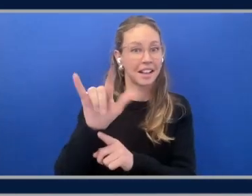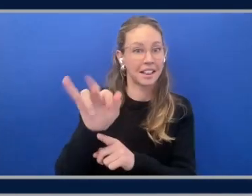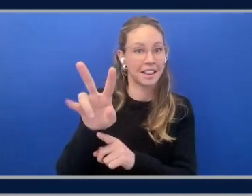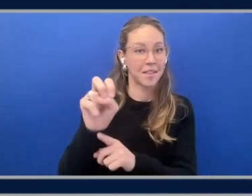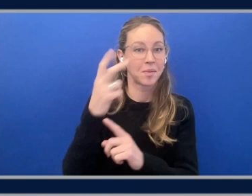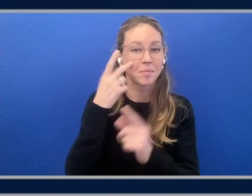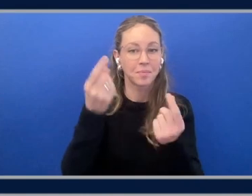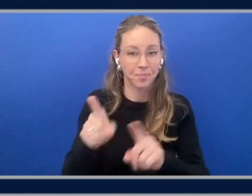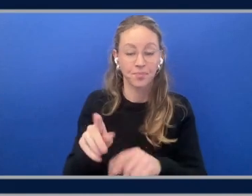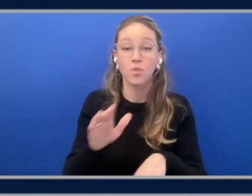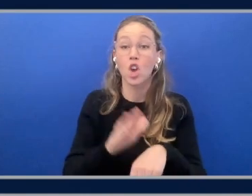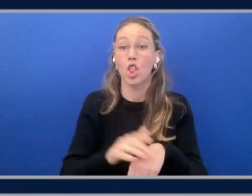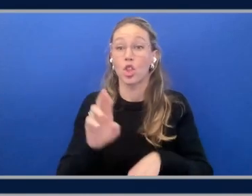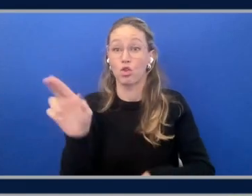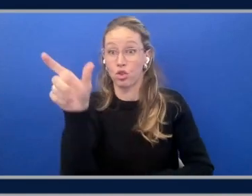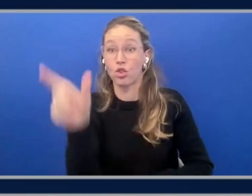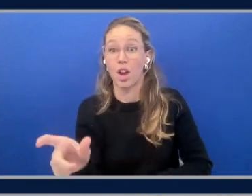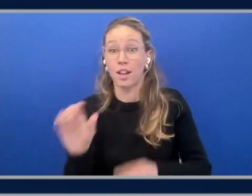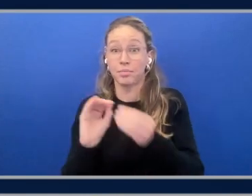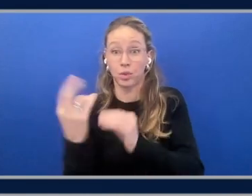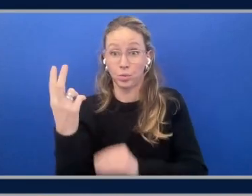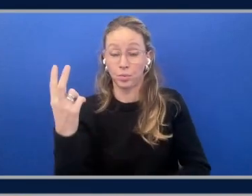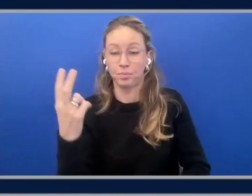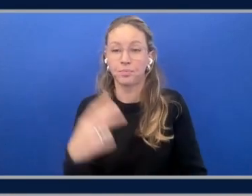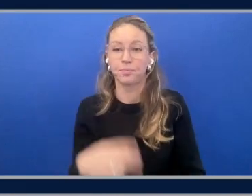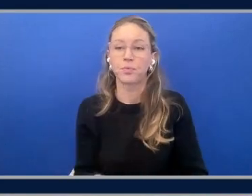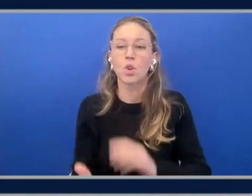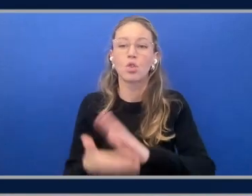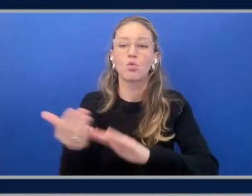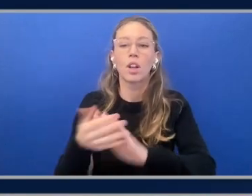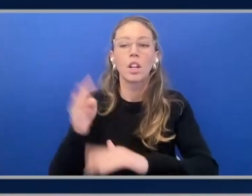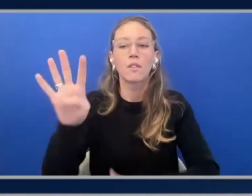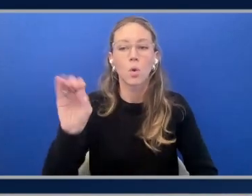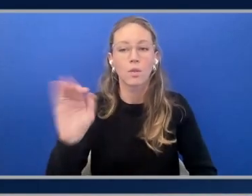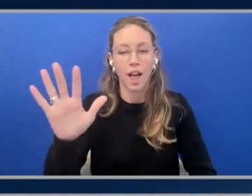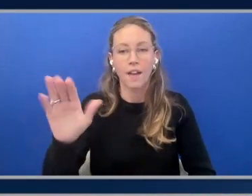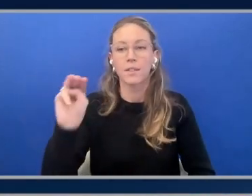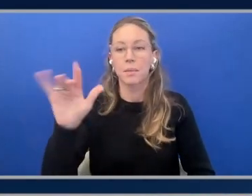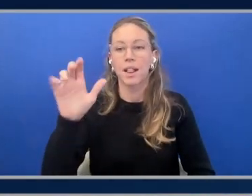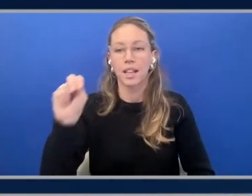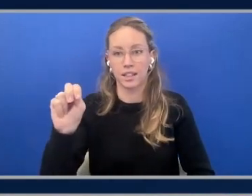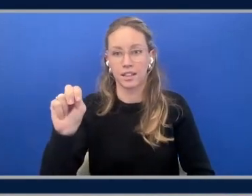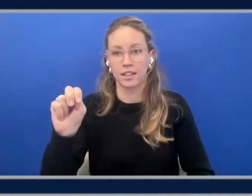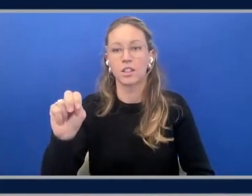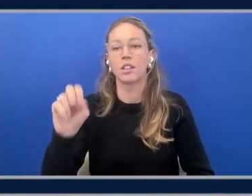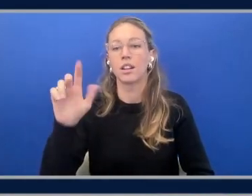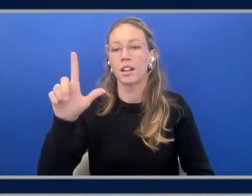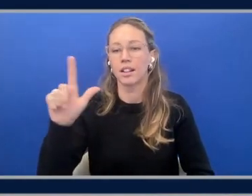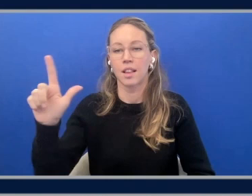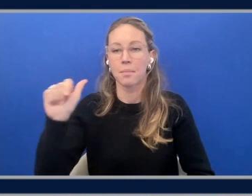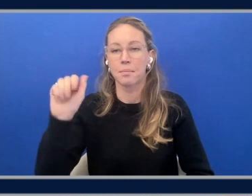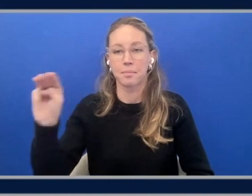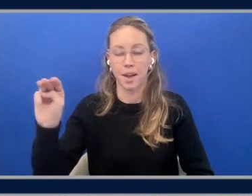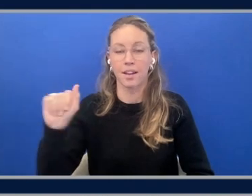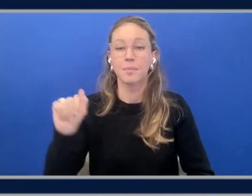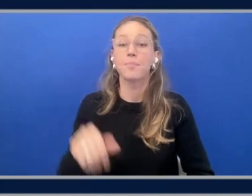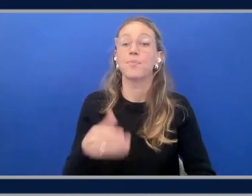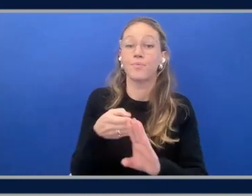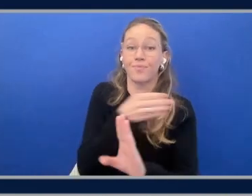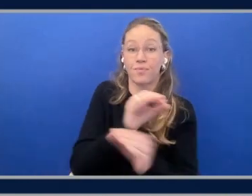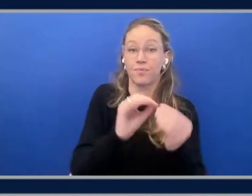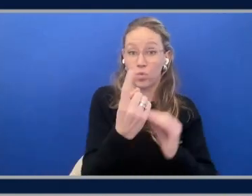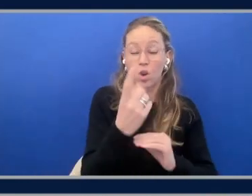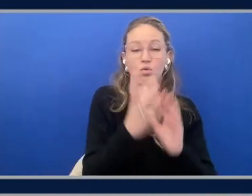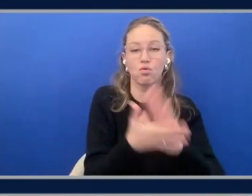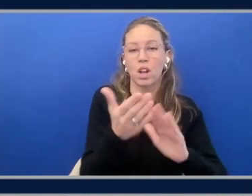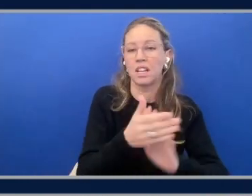Okay, so on the right-hand side, Tranium 2 running a 405-million-parameter llama model. On the left-hand side, the previous generation, Tranium 1 running